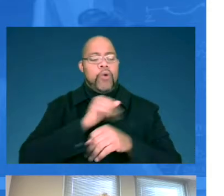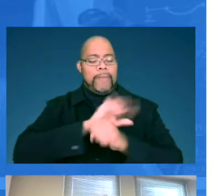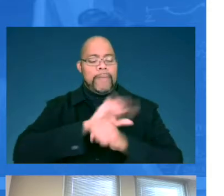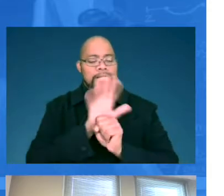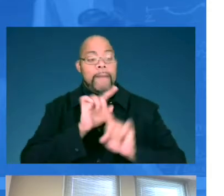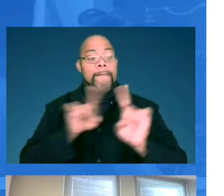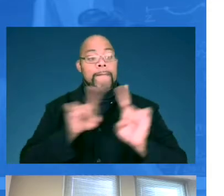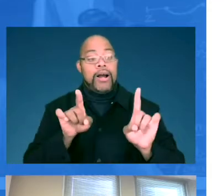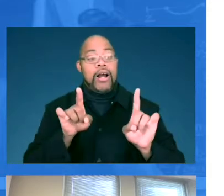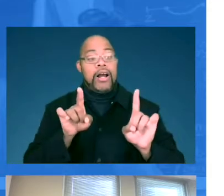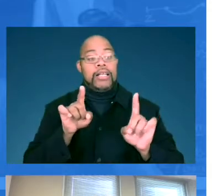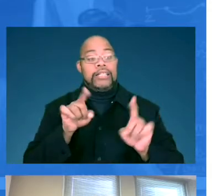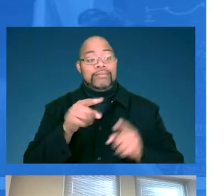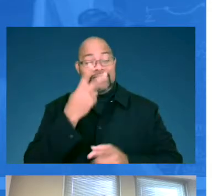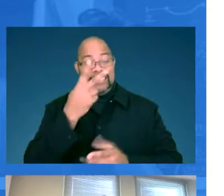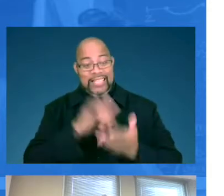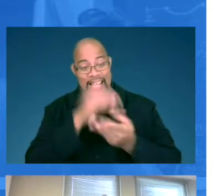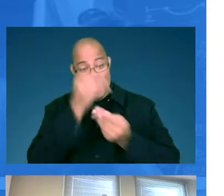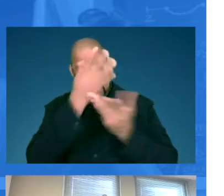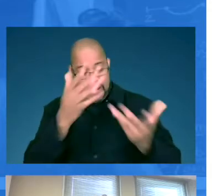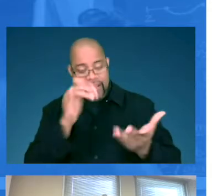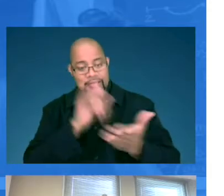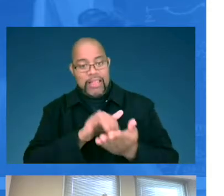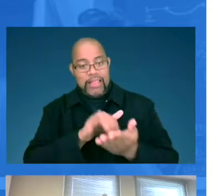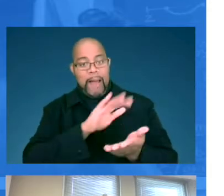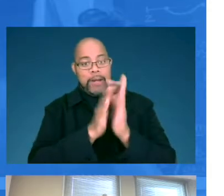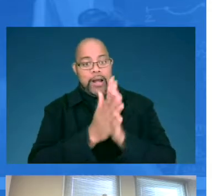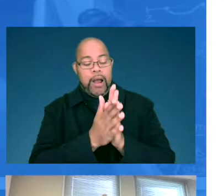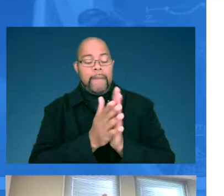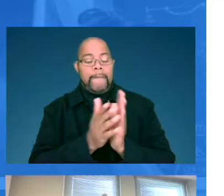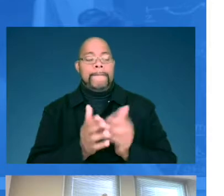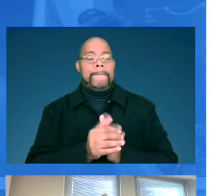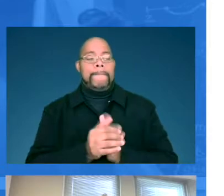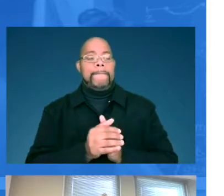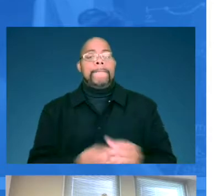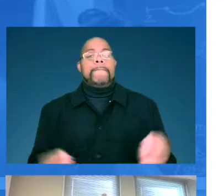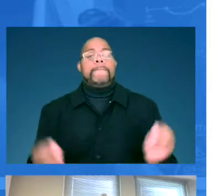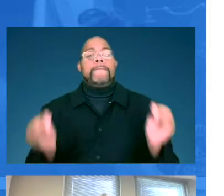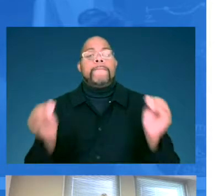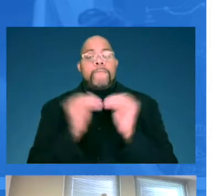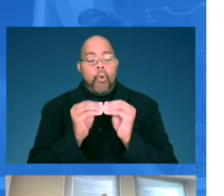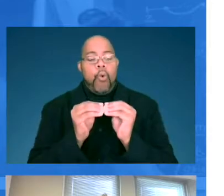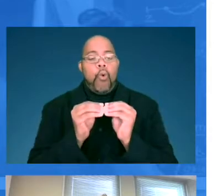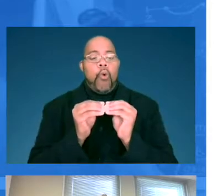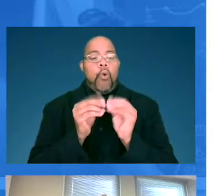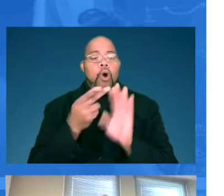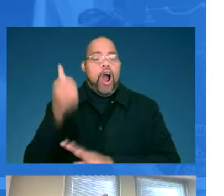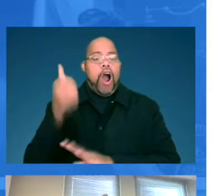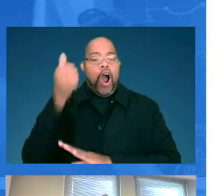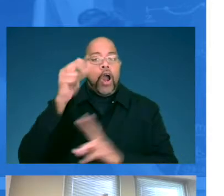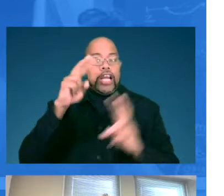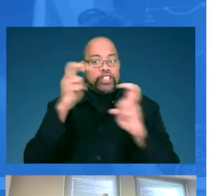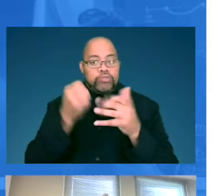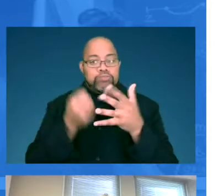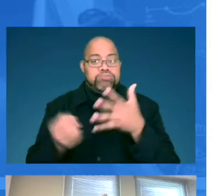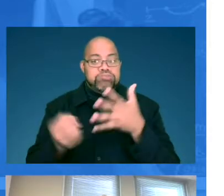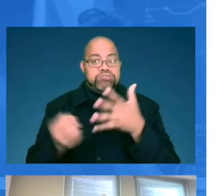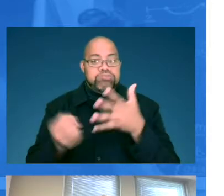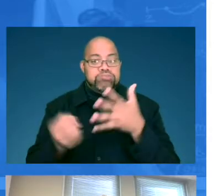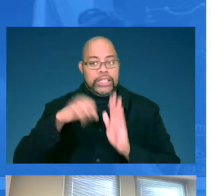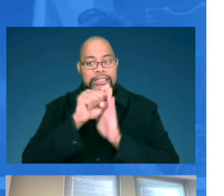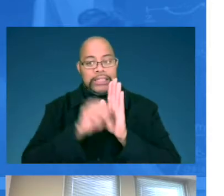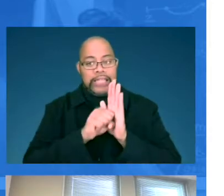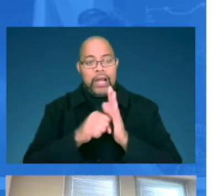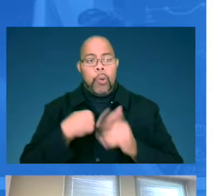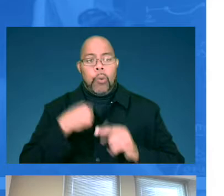to the pandemic, but as the data bears out, that has become an even more, a higher issue of priority for